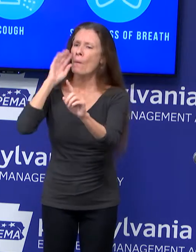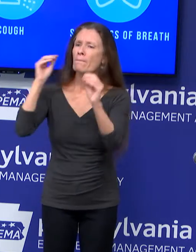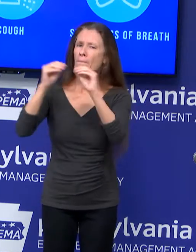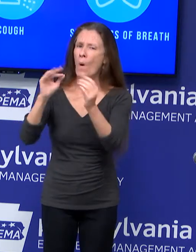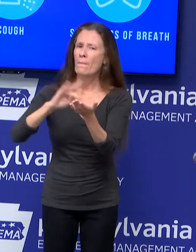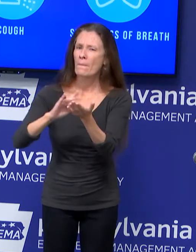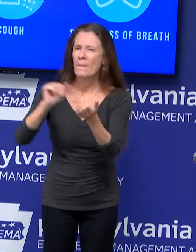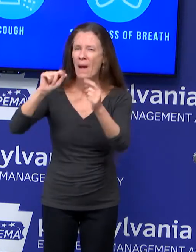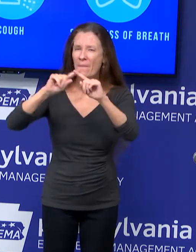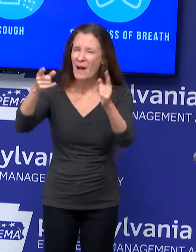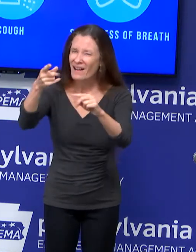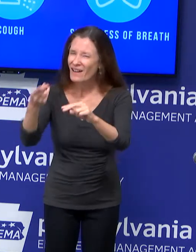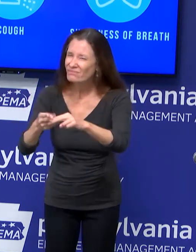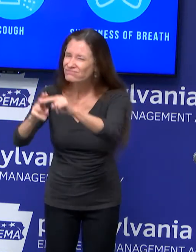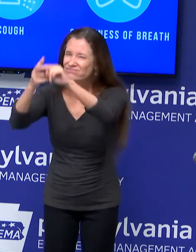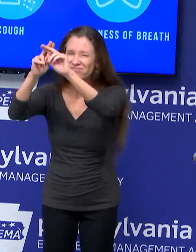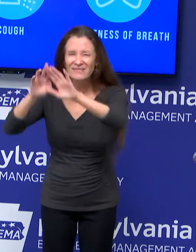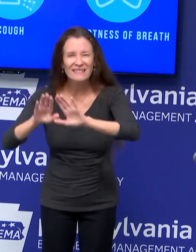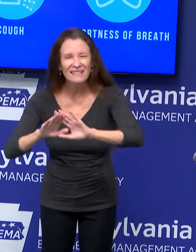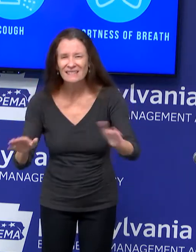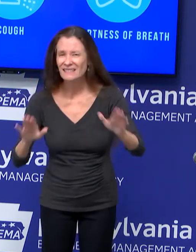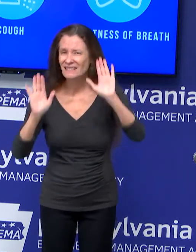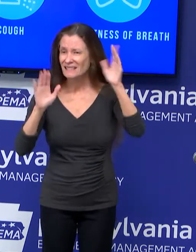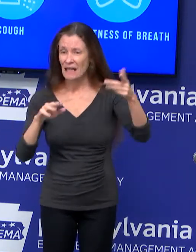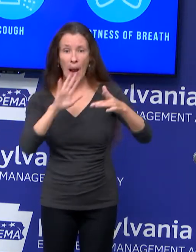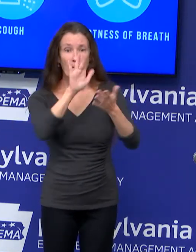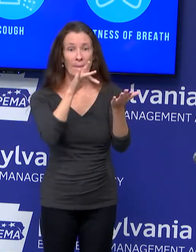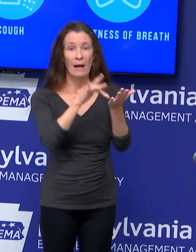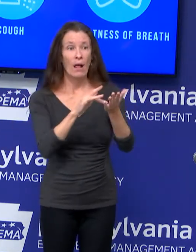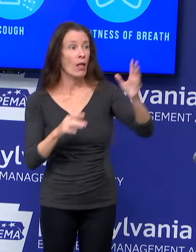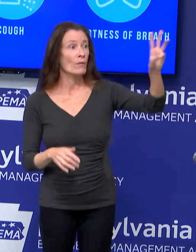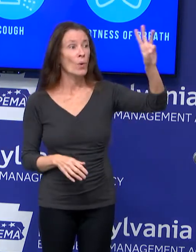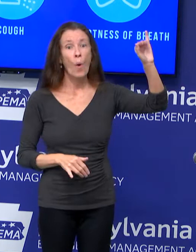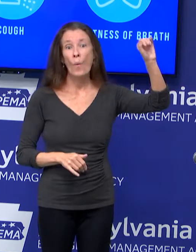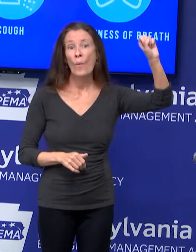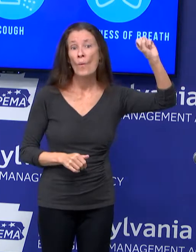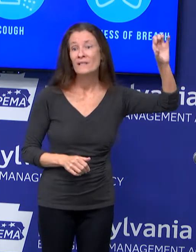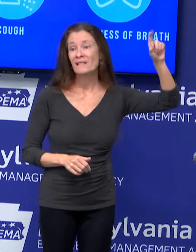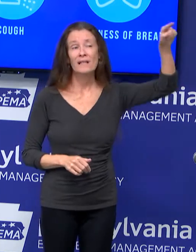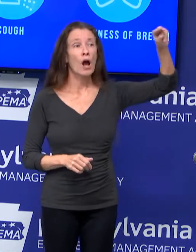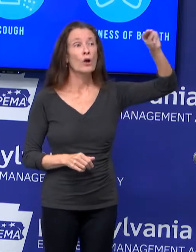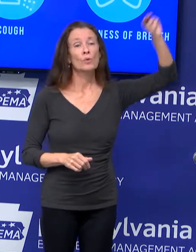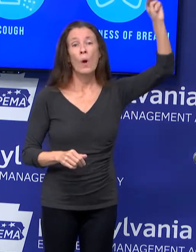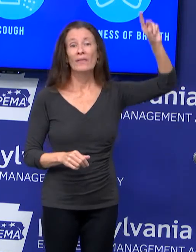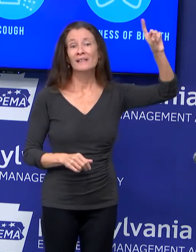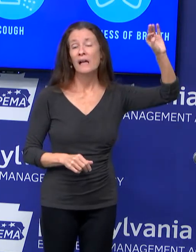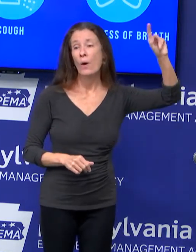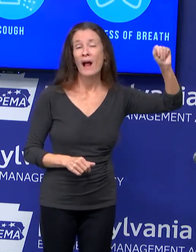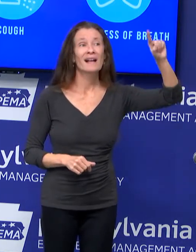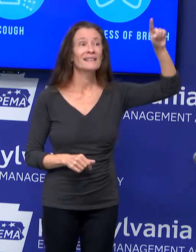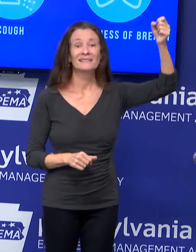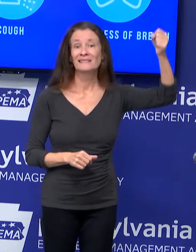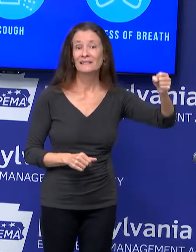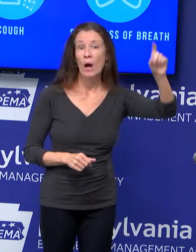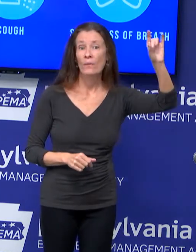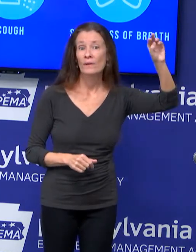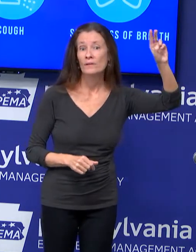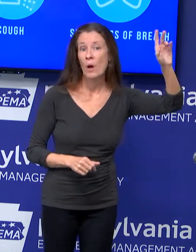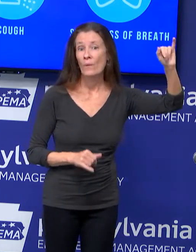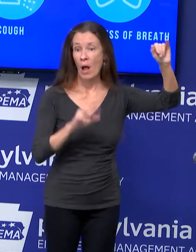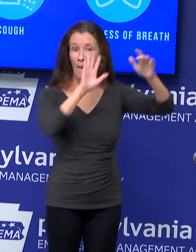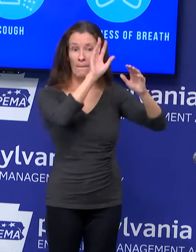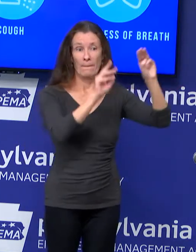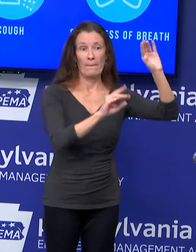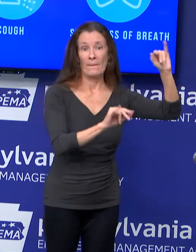Just look at the number of deaths that are being seen in Wisconsin and North Dakota and South Dakota and other Midwest and Mountain West